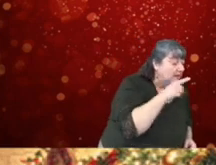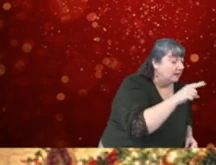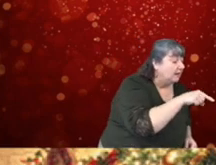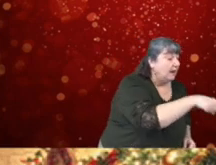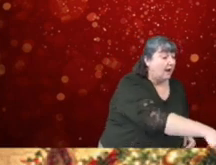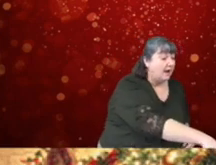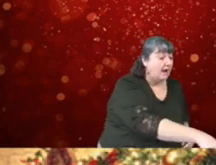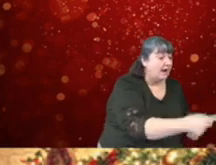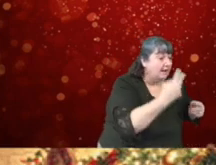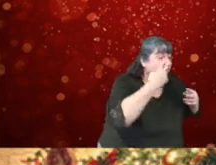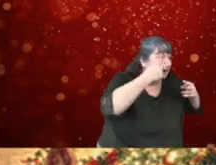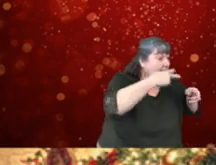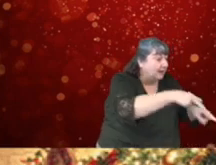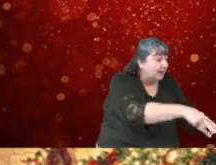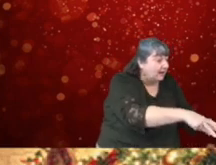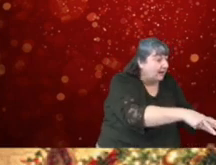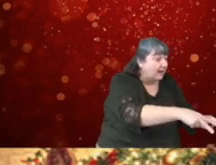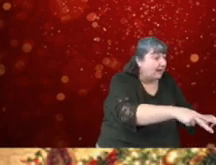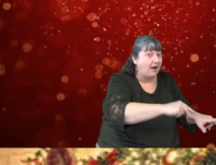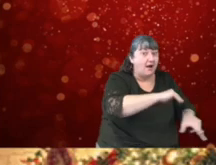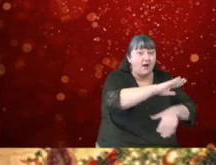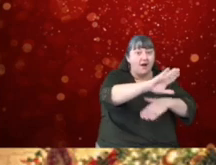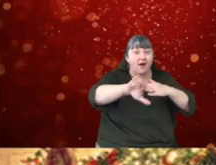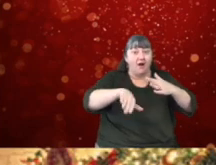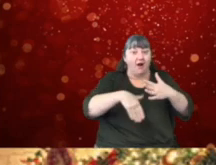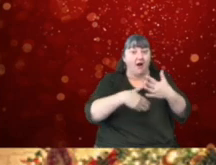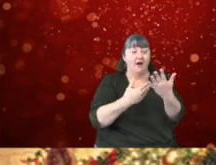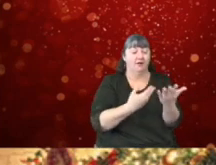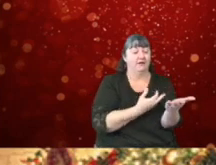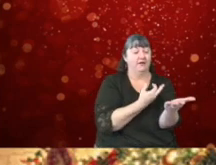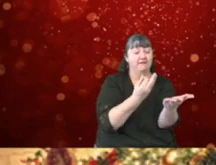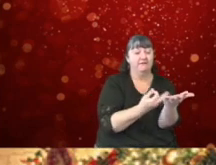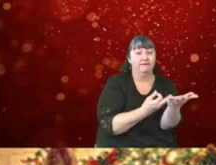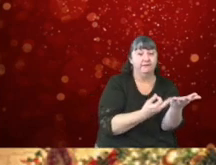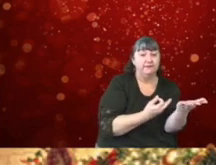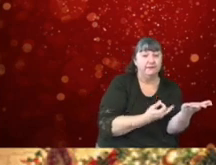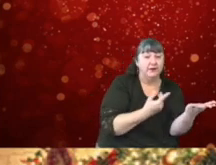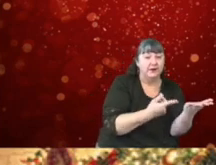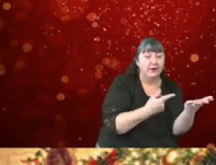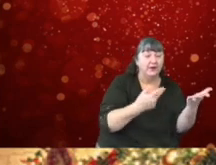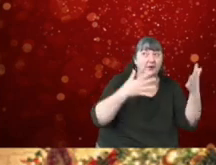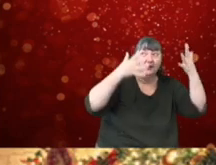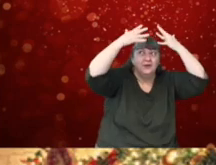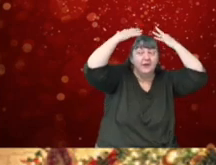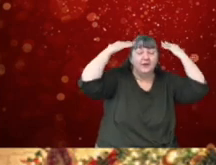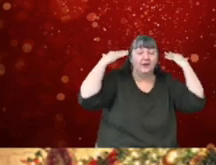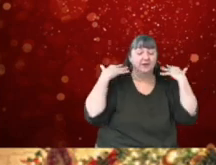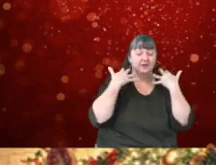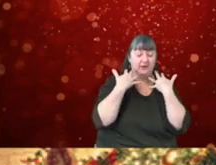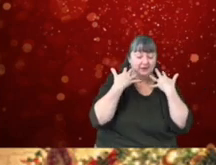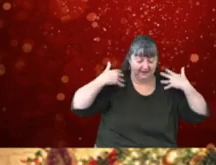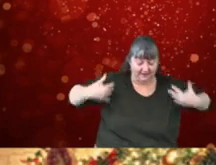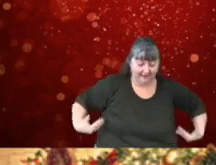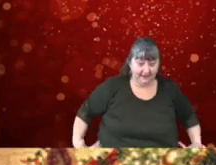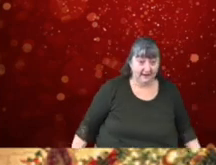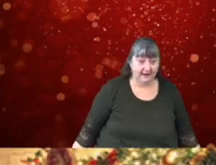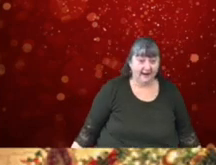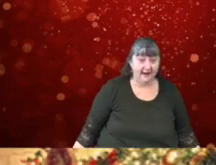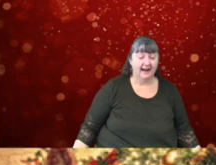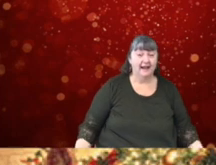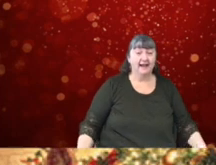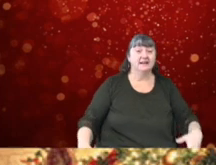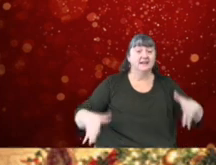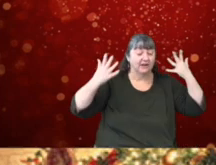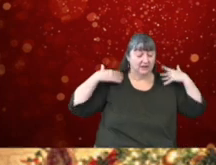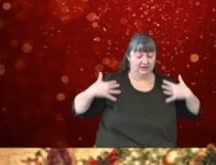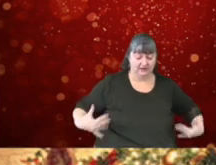He was dressed all in fur, from his hand to his foot, and his